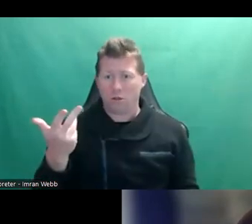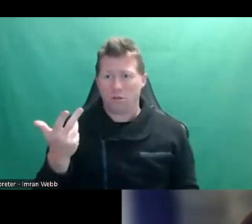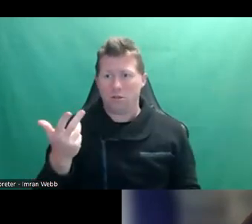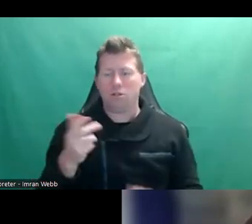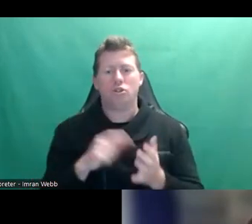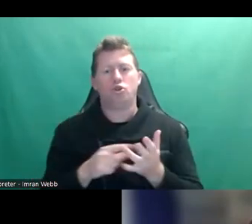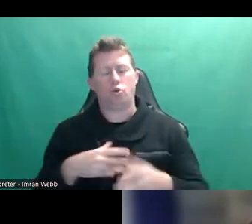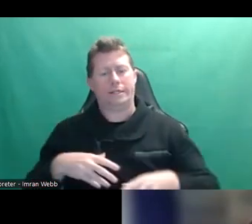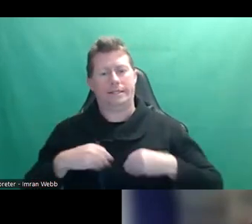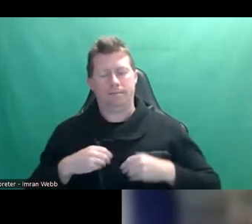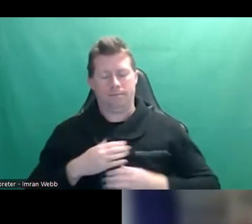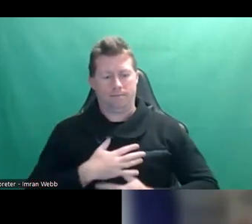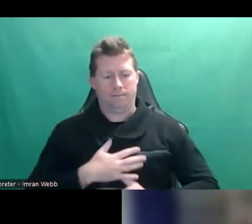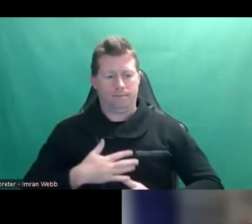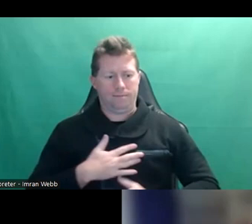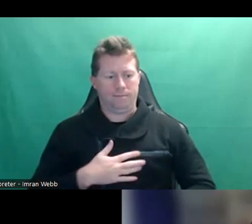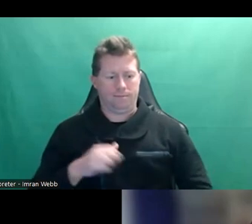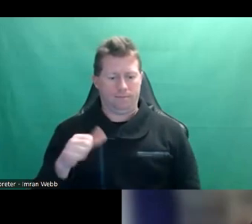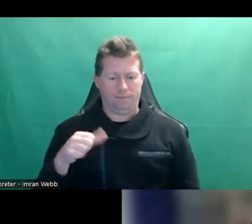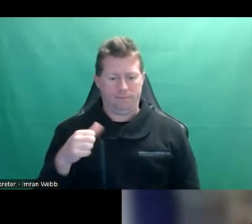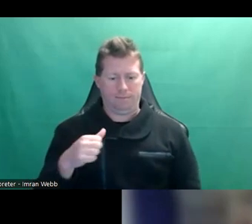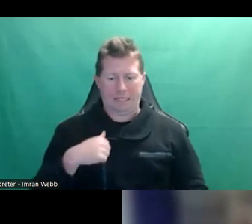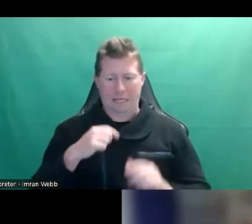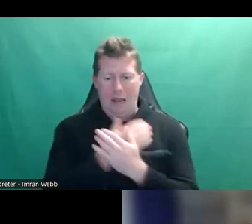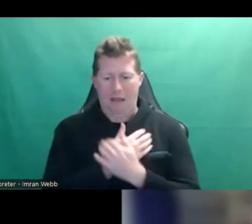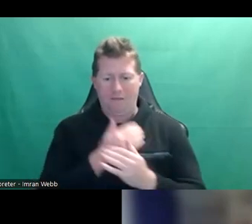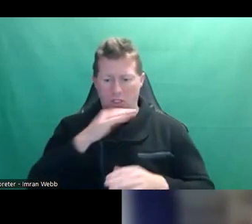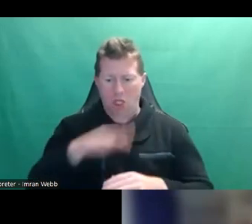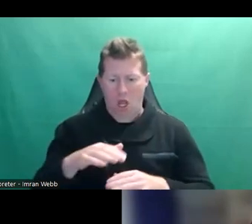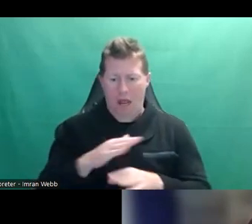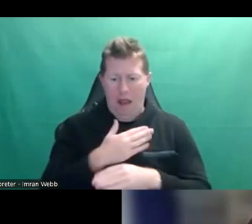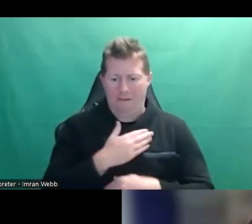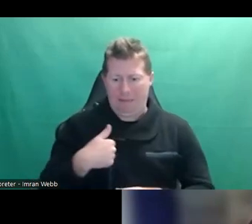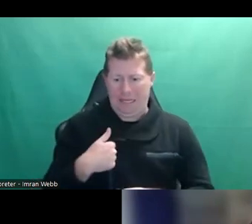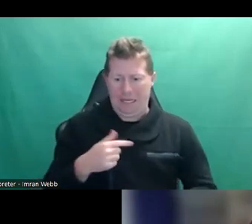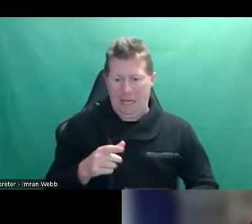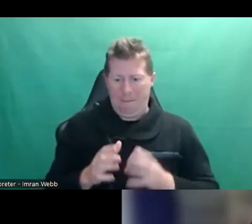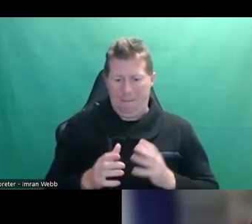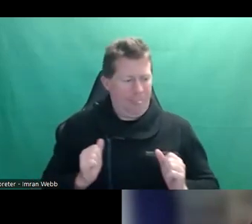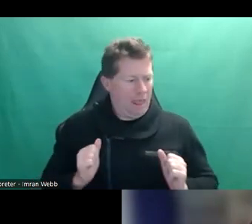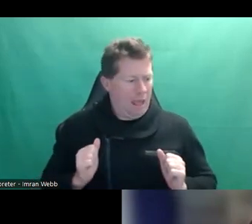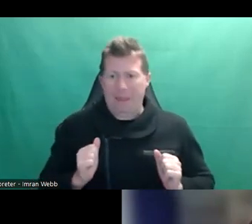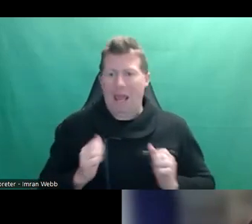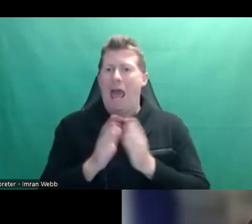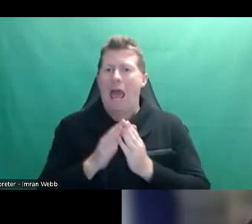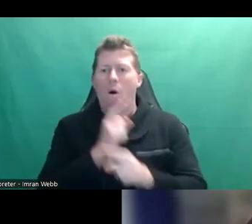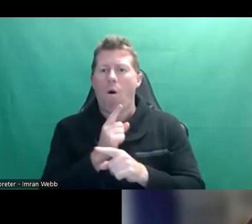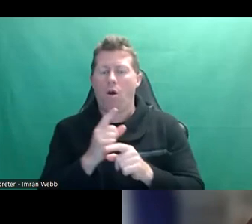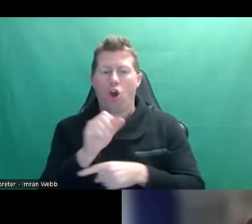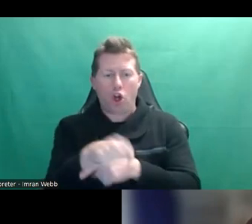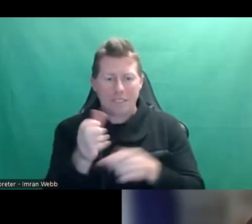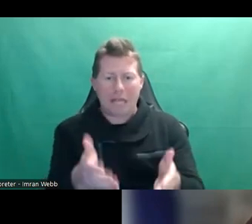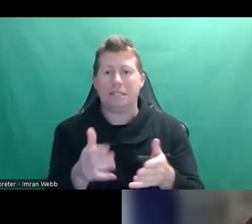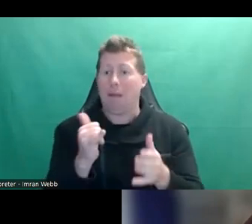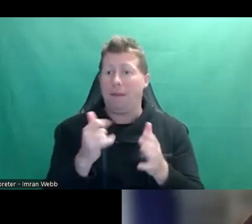particularly in that safe place where you love your child and your child loves you, you can unpack ideas of consent, you can see where maybe as a parent